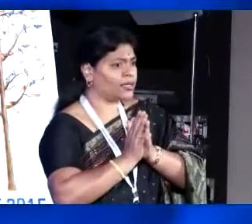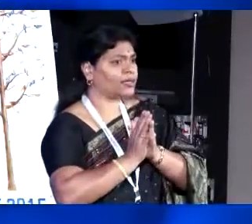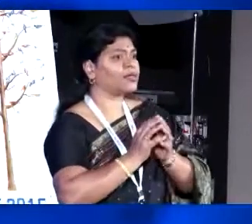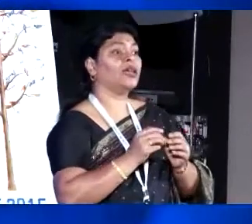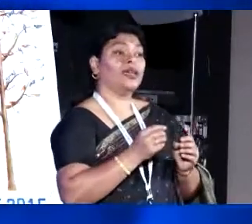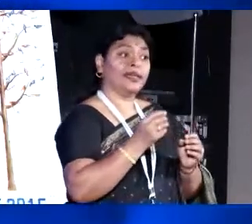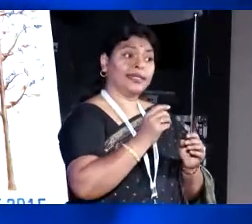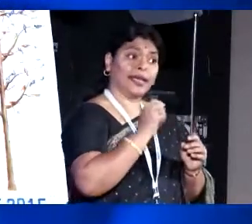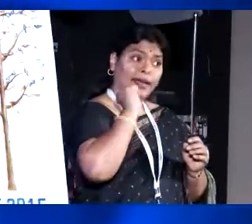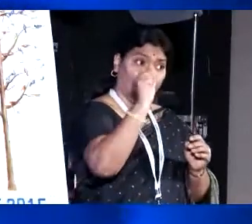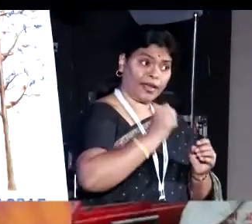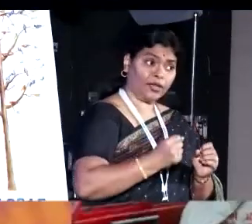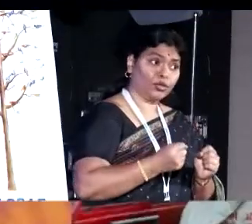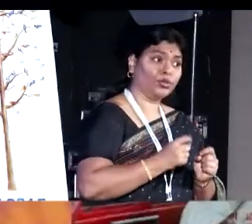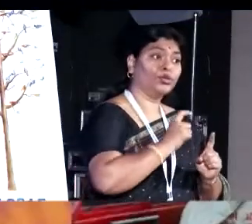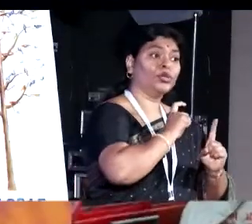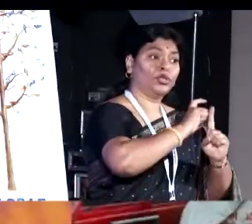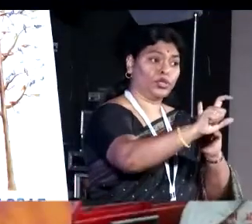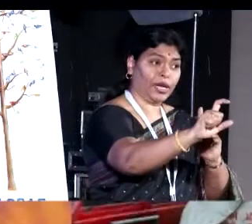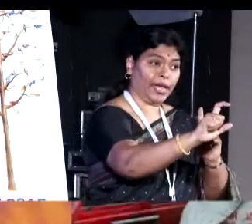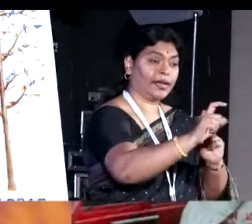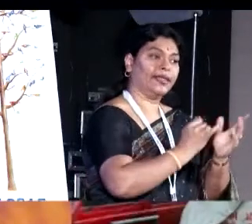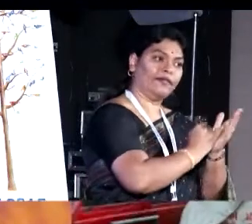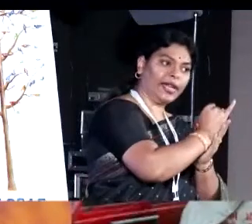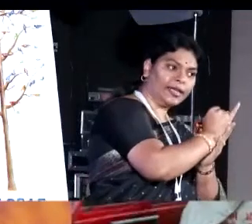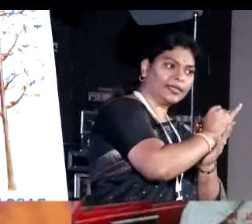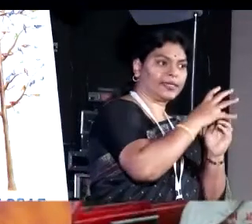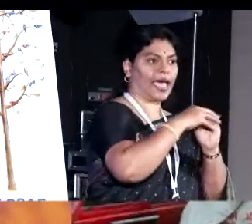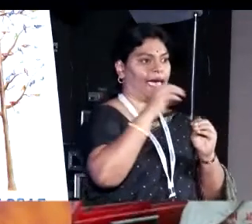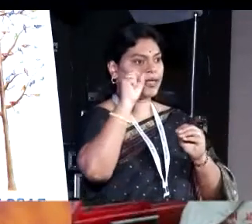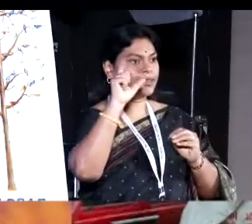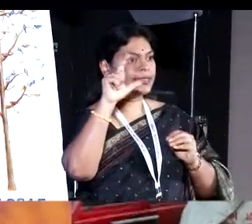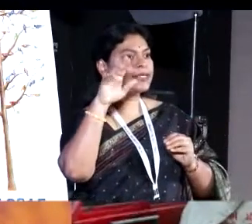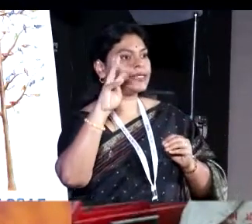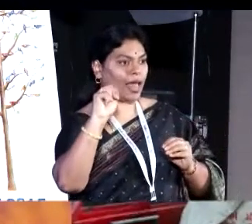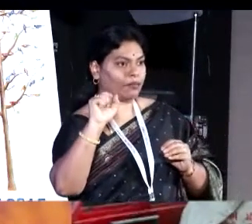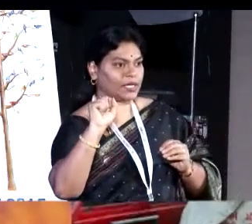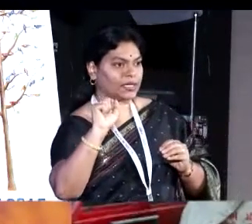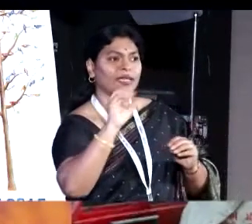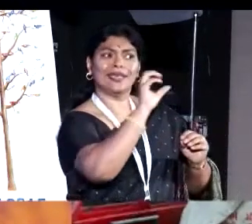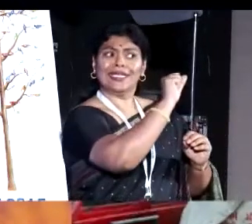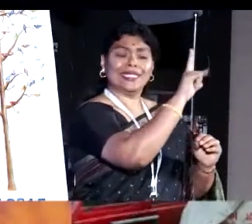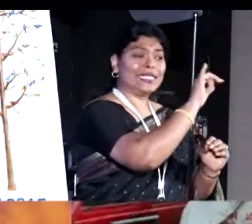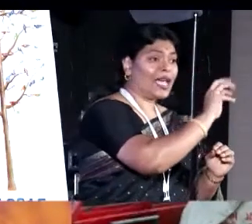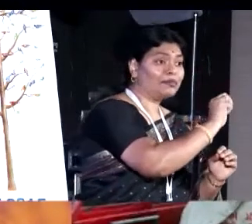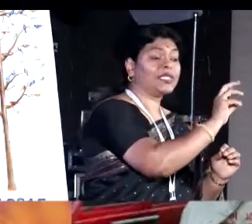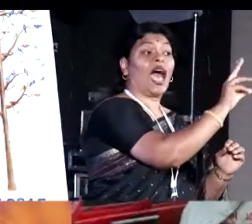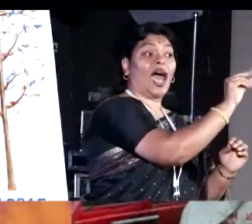in the villages and in the slums. Because do understand that slums are not the